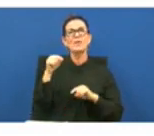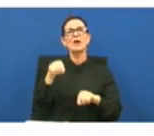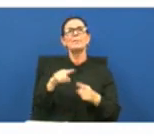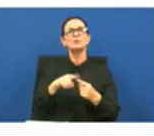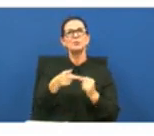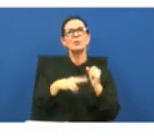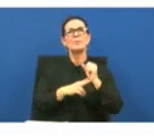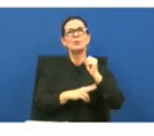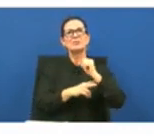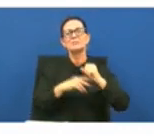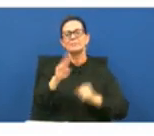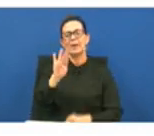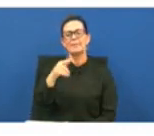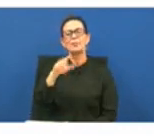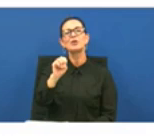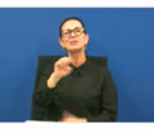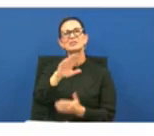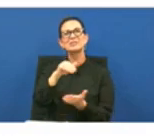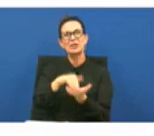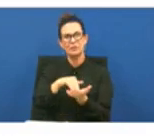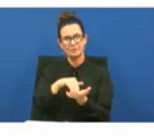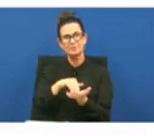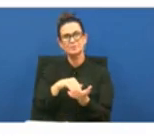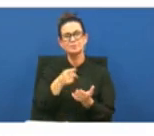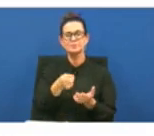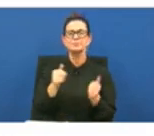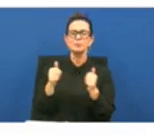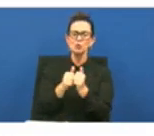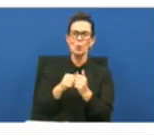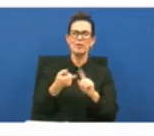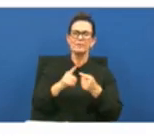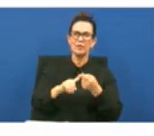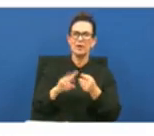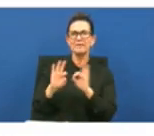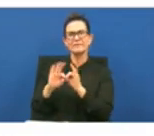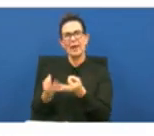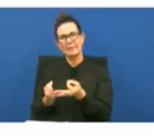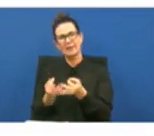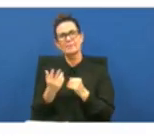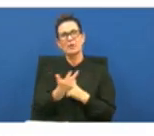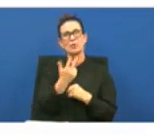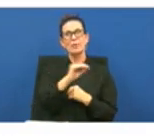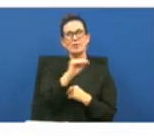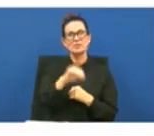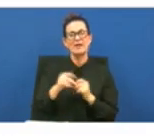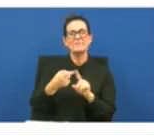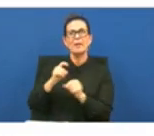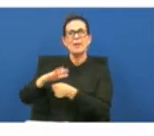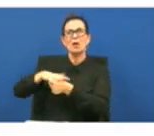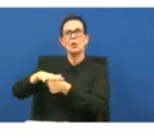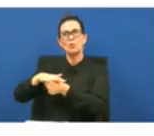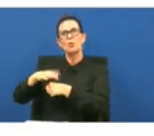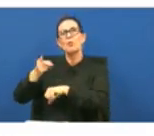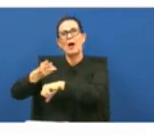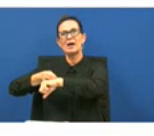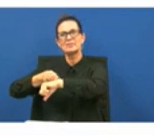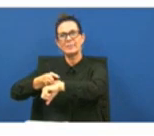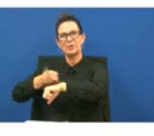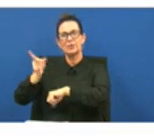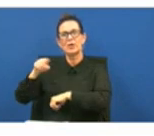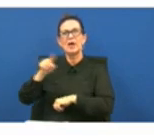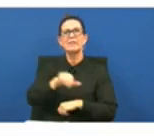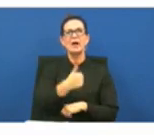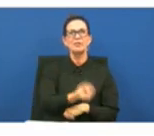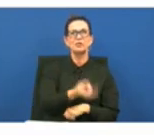come with a family or a friend and three percent are referred from our local hospitals and the other two